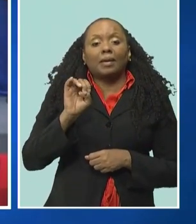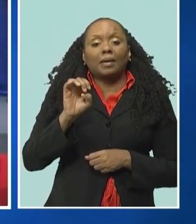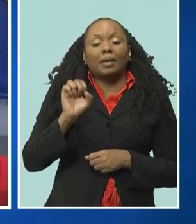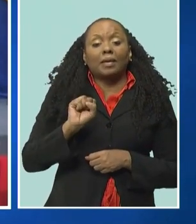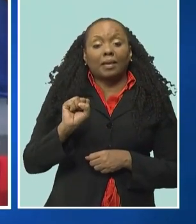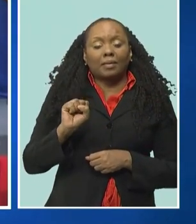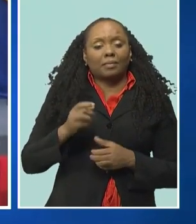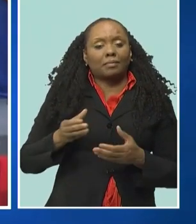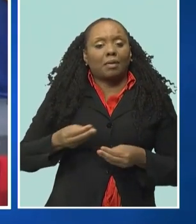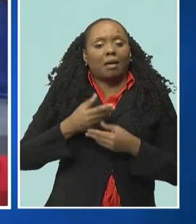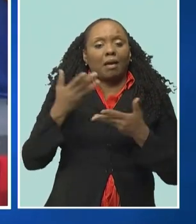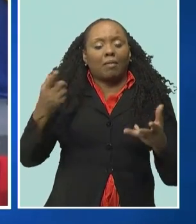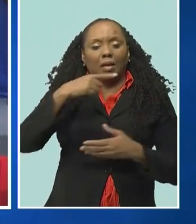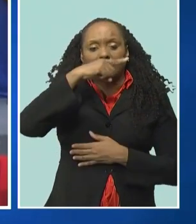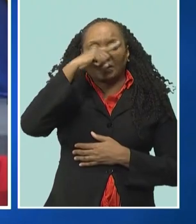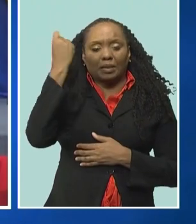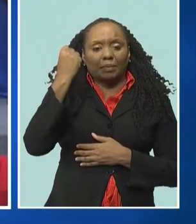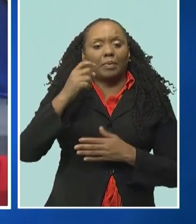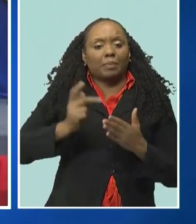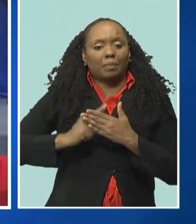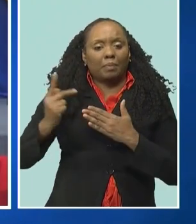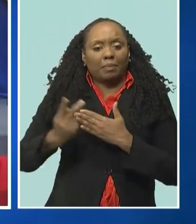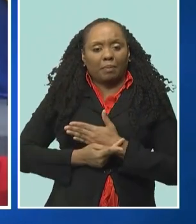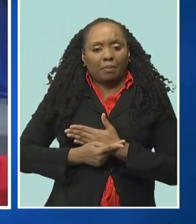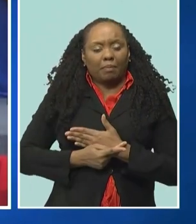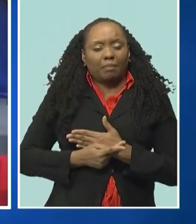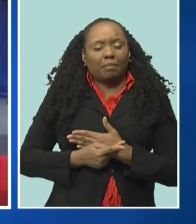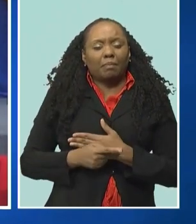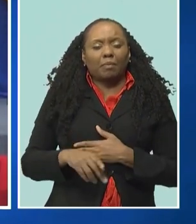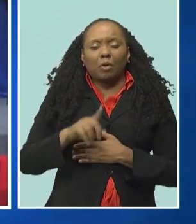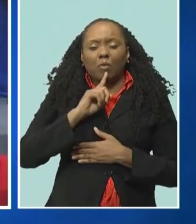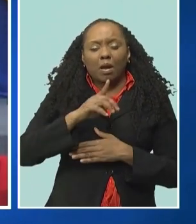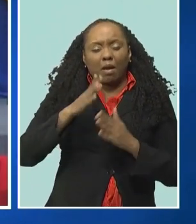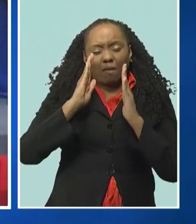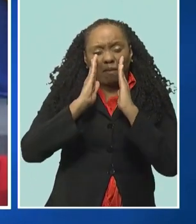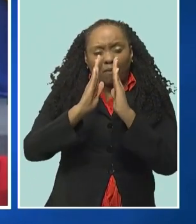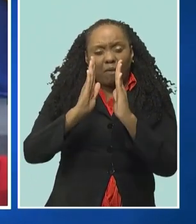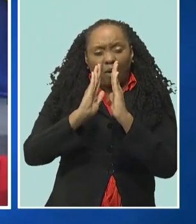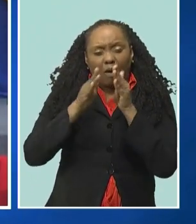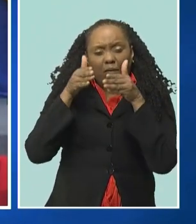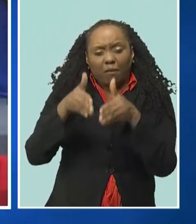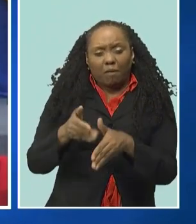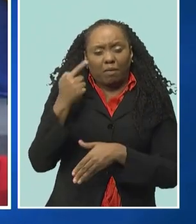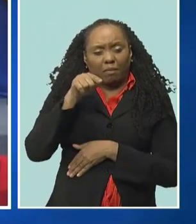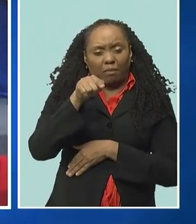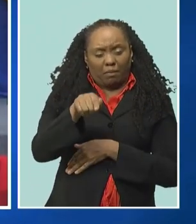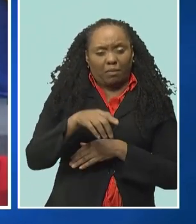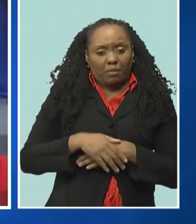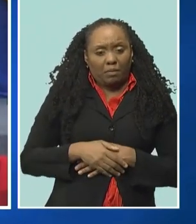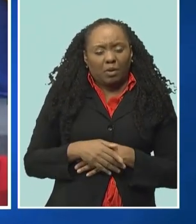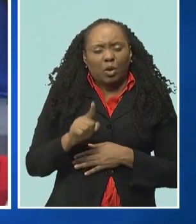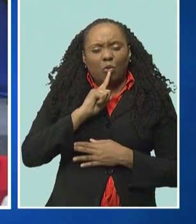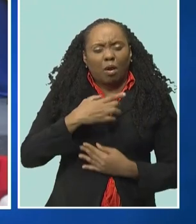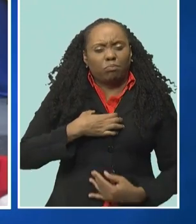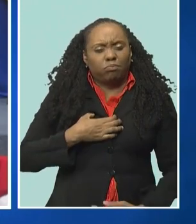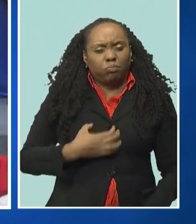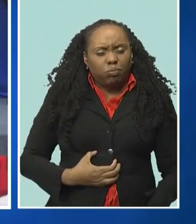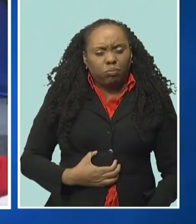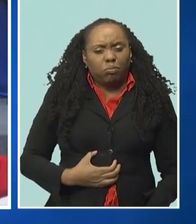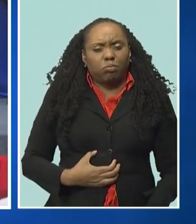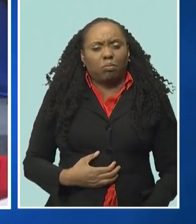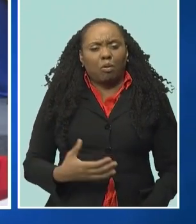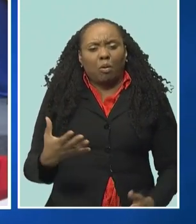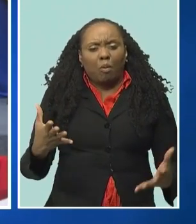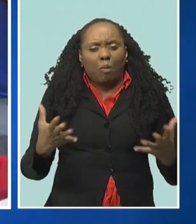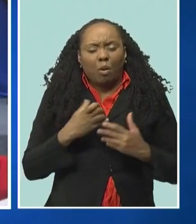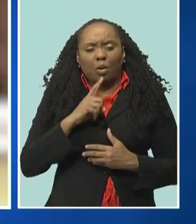Summer Enterprise Program this year specifically for youth who have a passion for getting